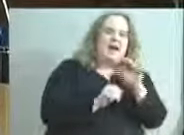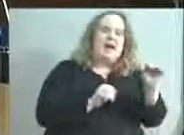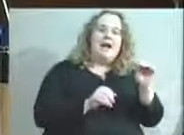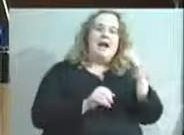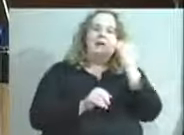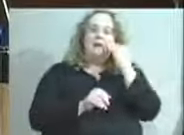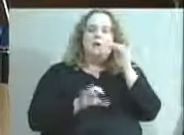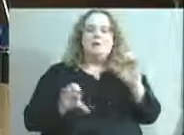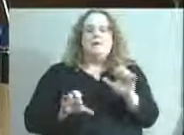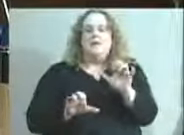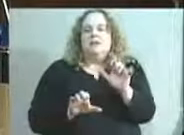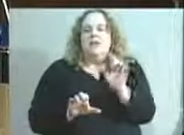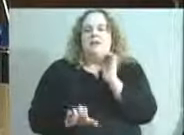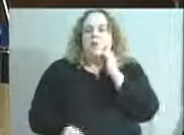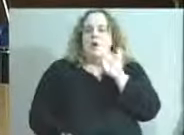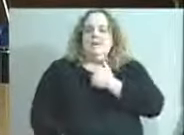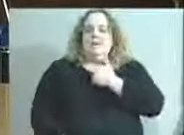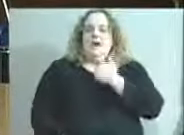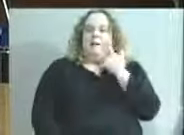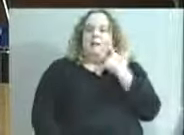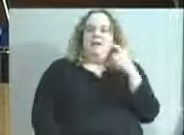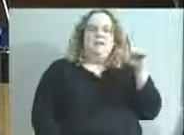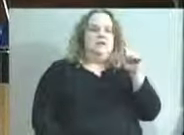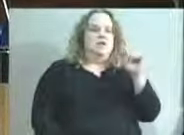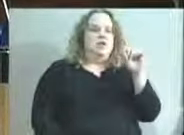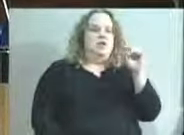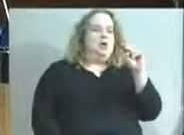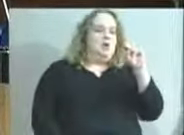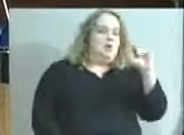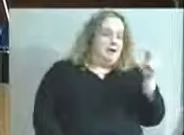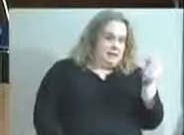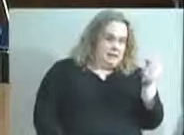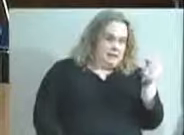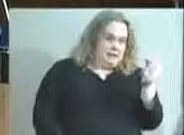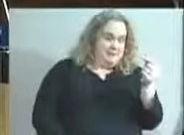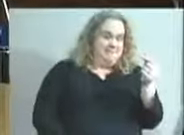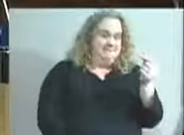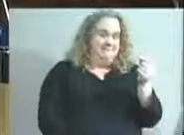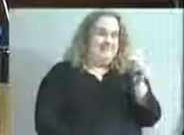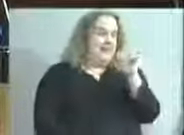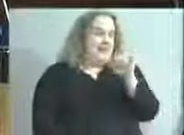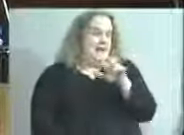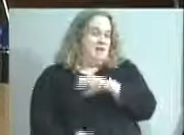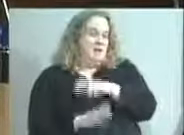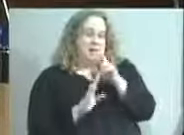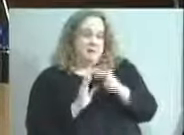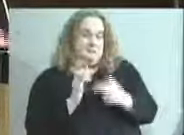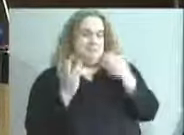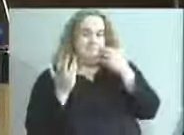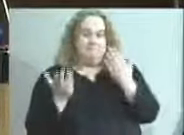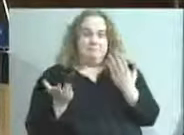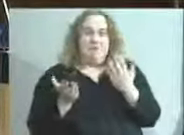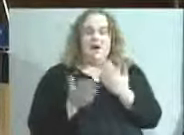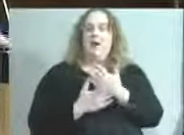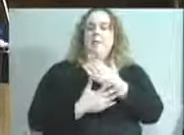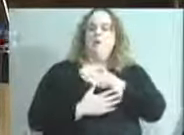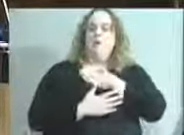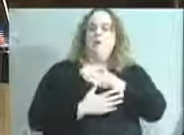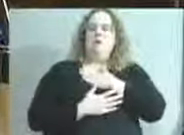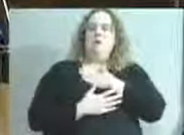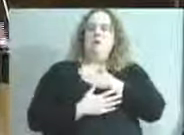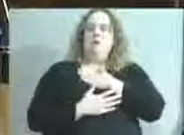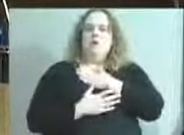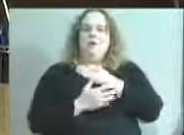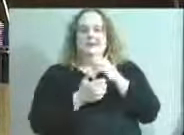zoning. And as a result of that, I don't know if, you know, we're kind of holding the community, at least in my view, we're holding the